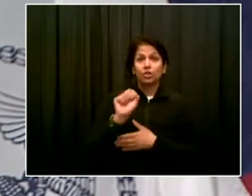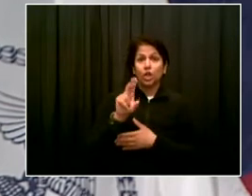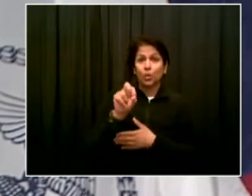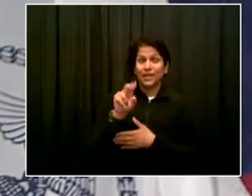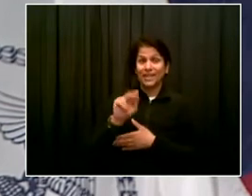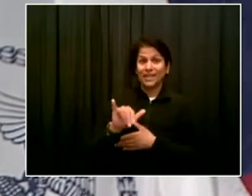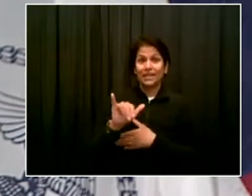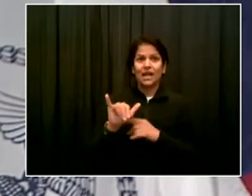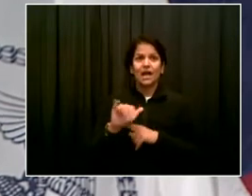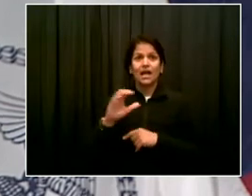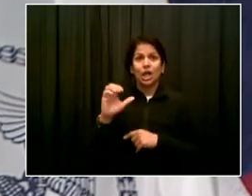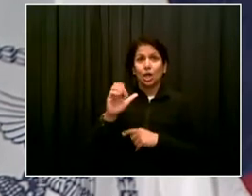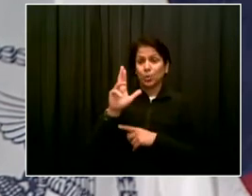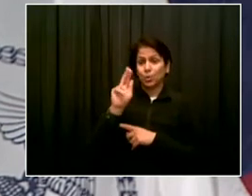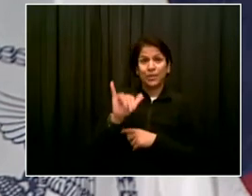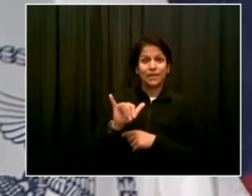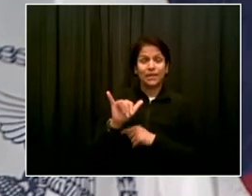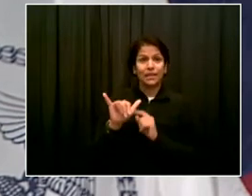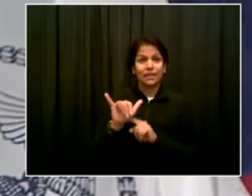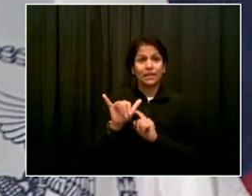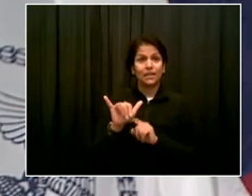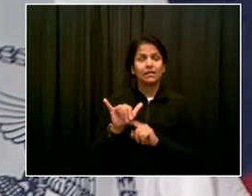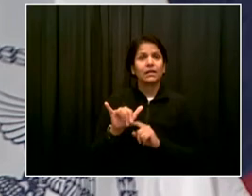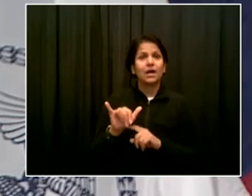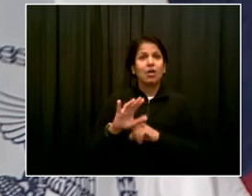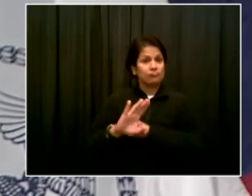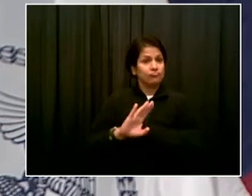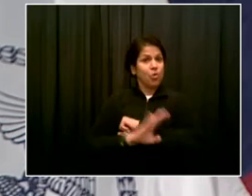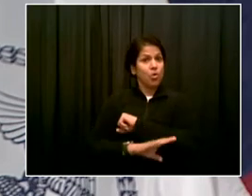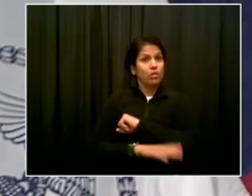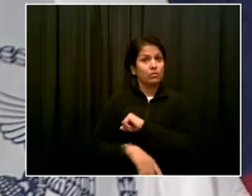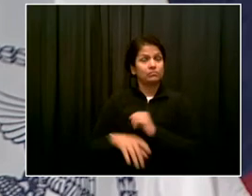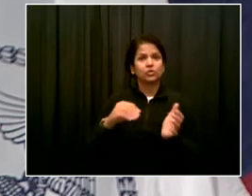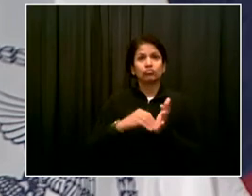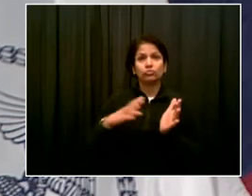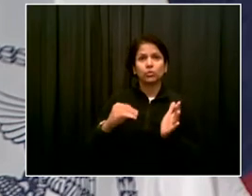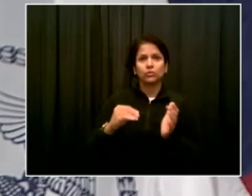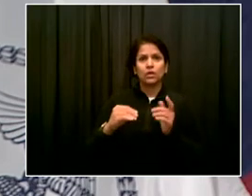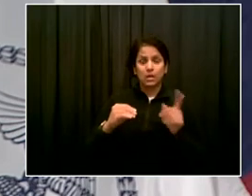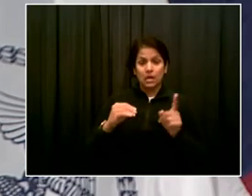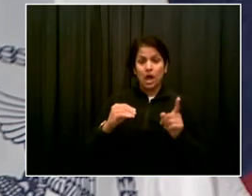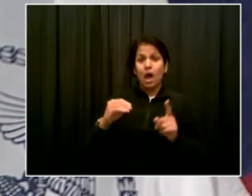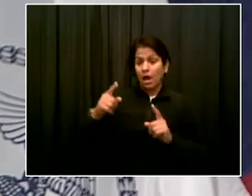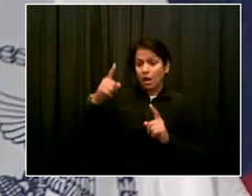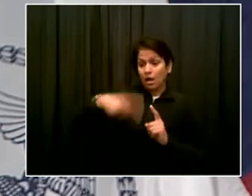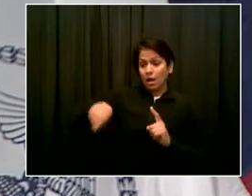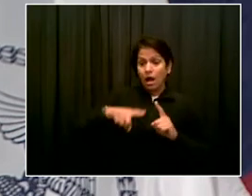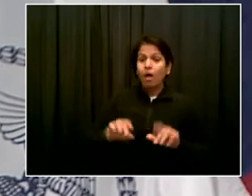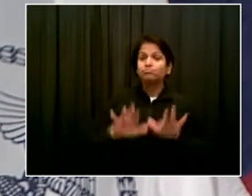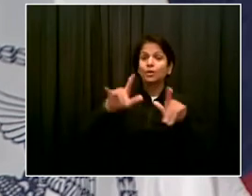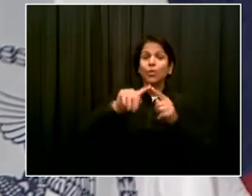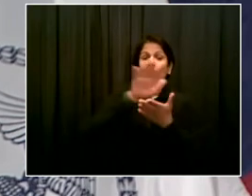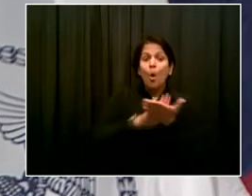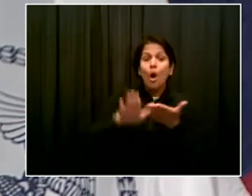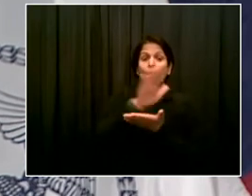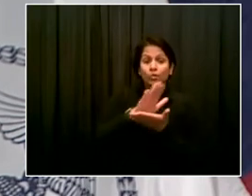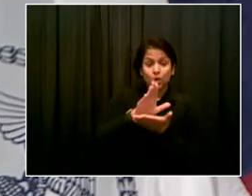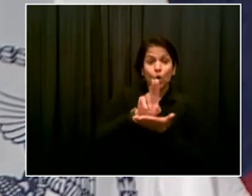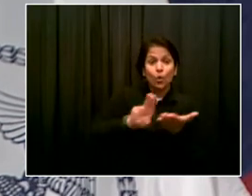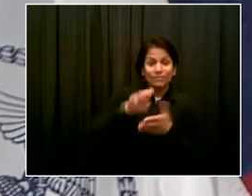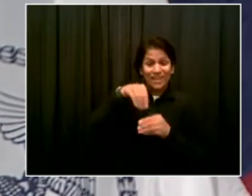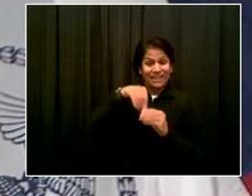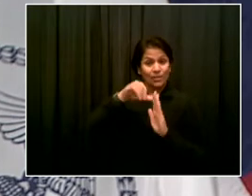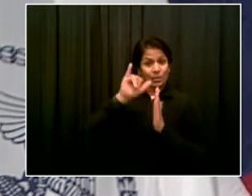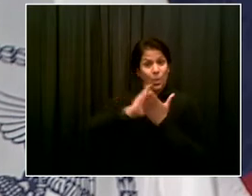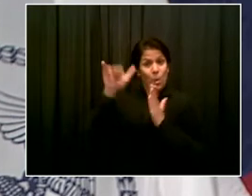school this September. Will you be requiring that for New York City public school students as well? And if so, would you make vaccination sites